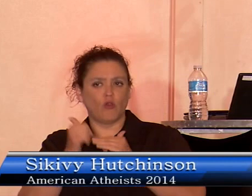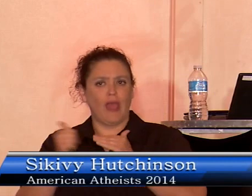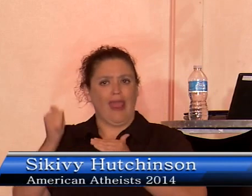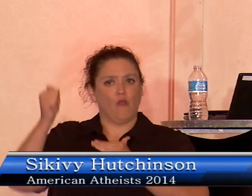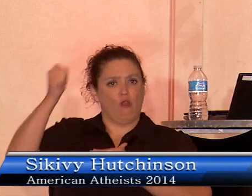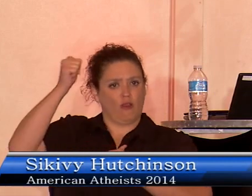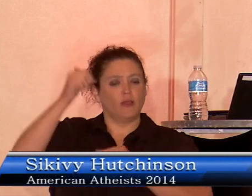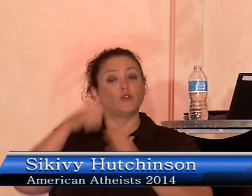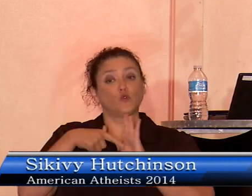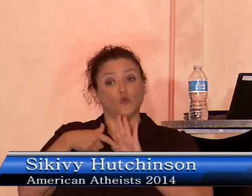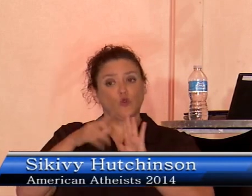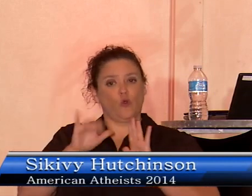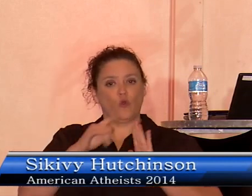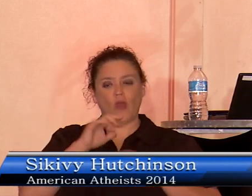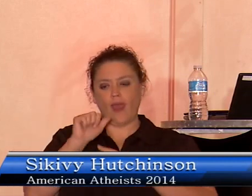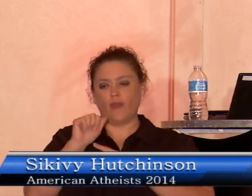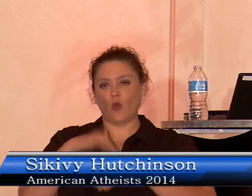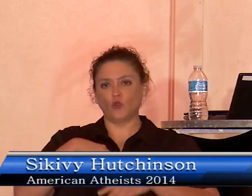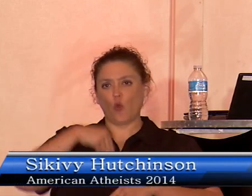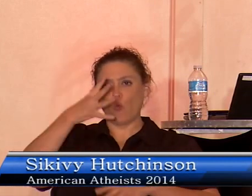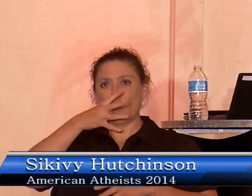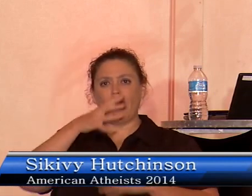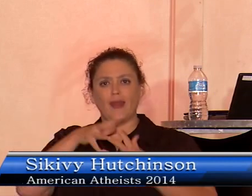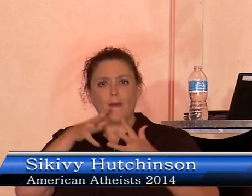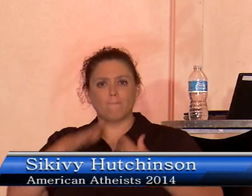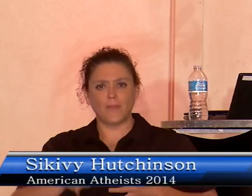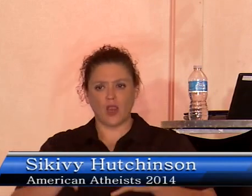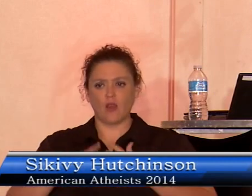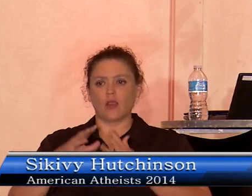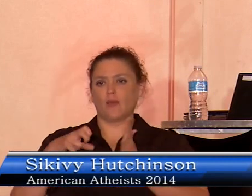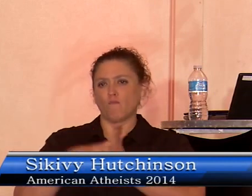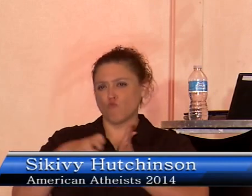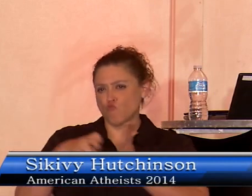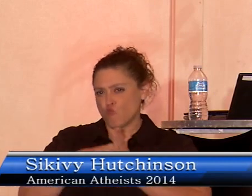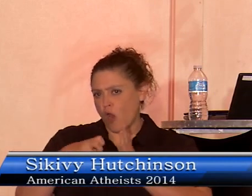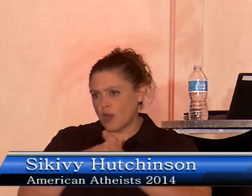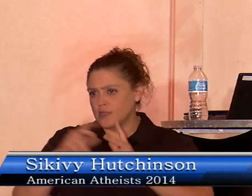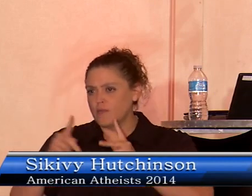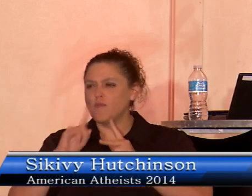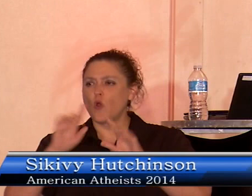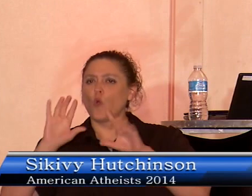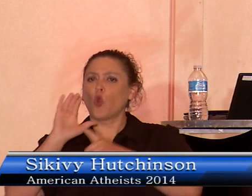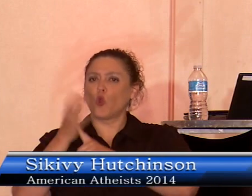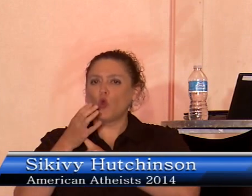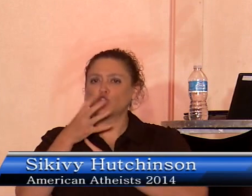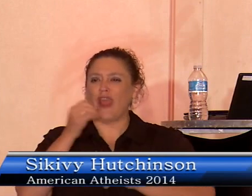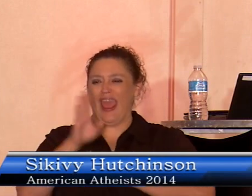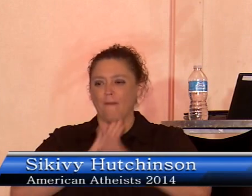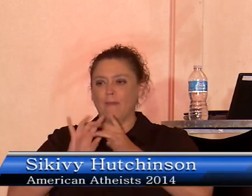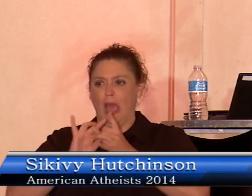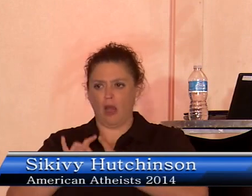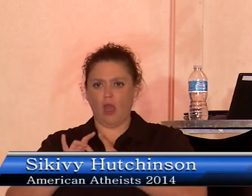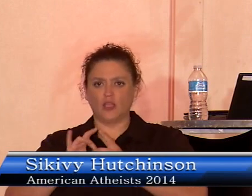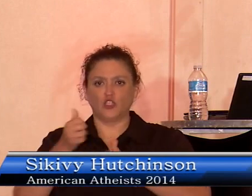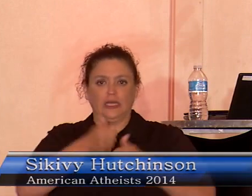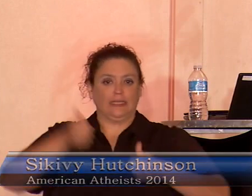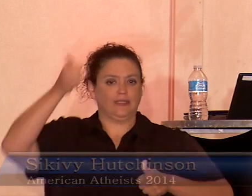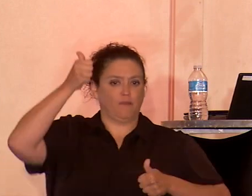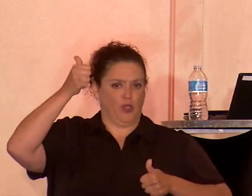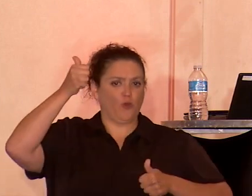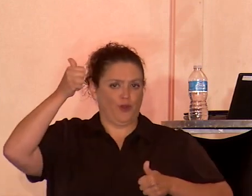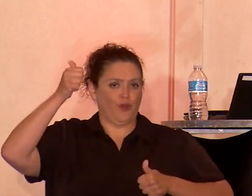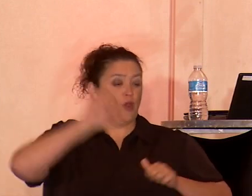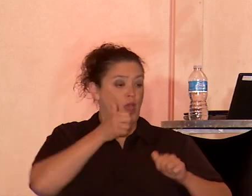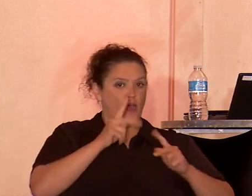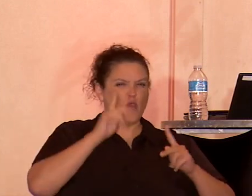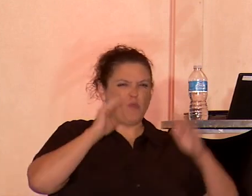that Anglo-American Protestants were culturally as well as biologically superior to other peoples. And